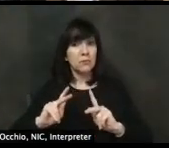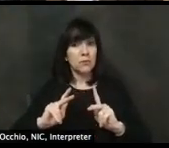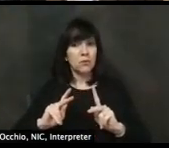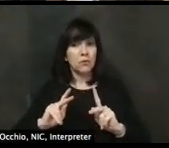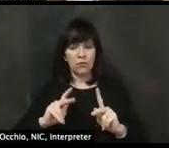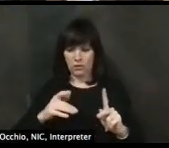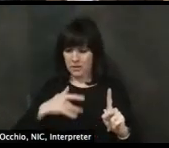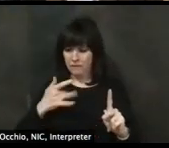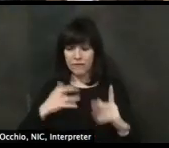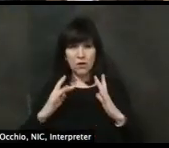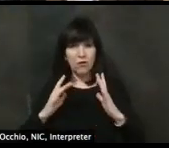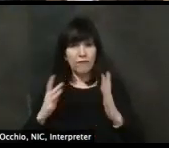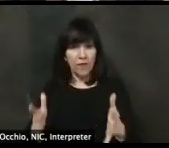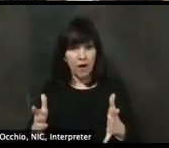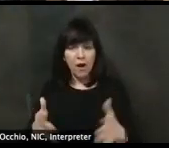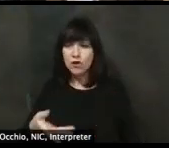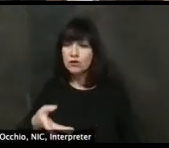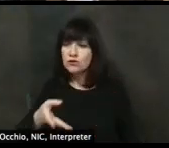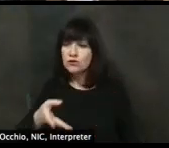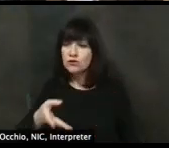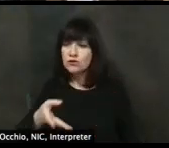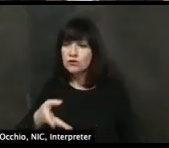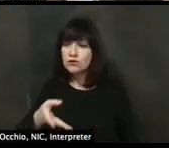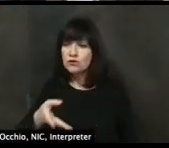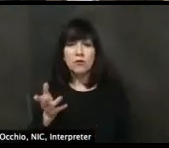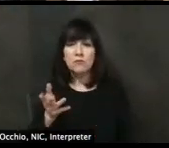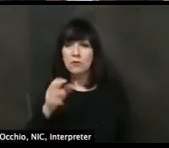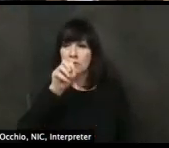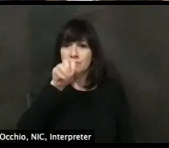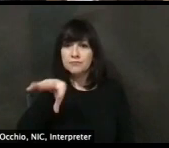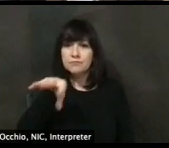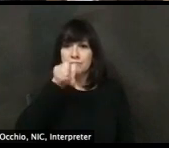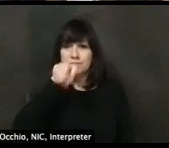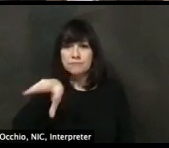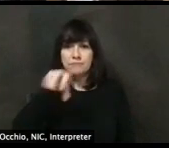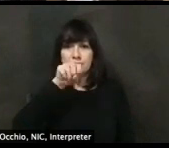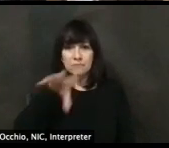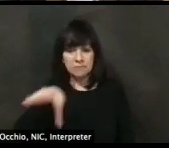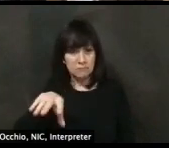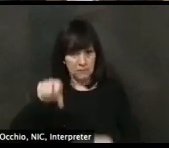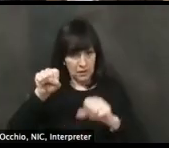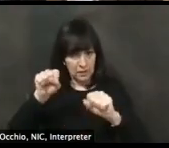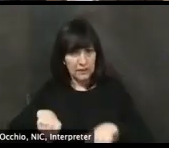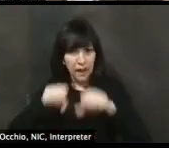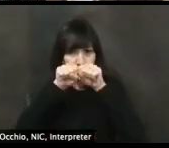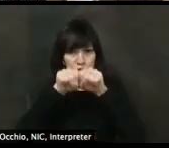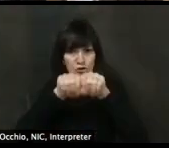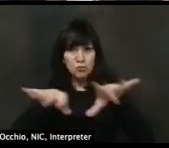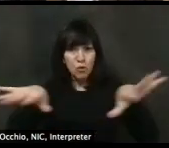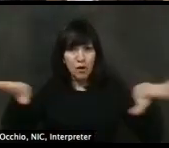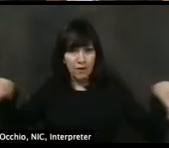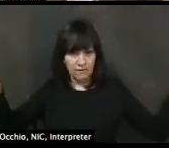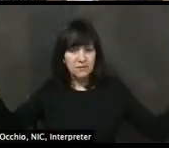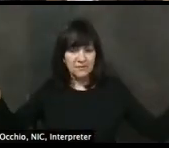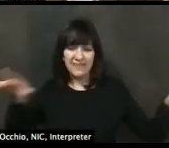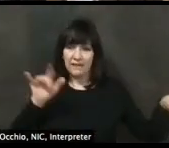that's why these face masks or face coverings are so important for all of us.